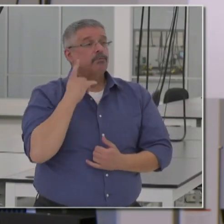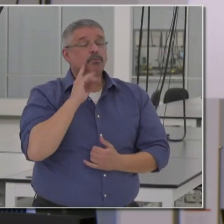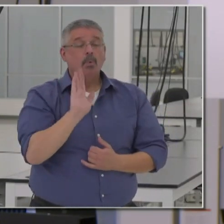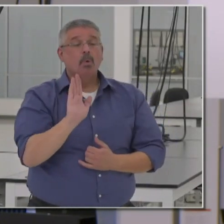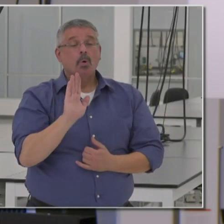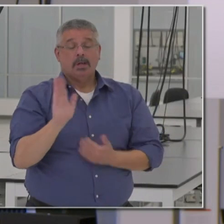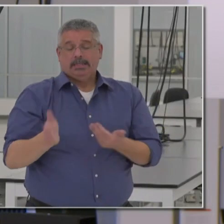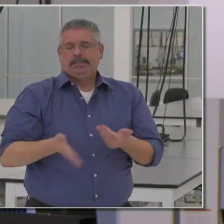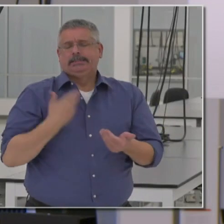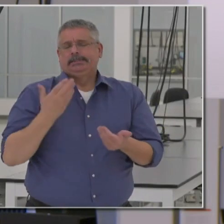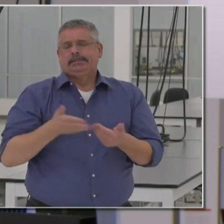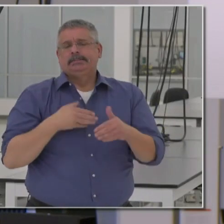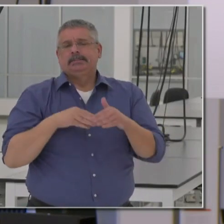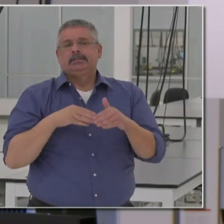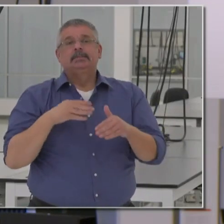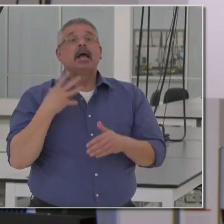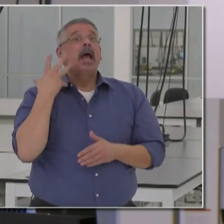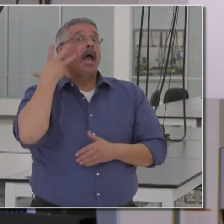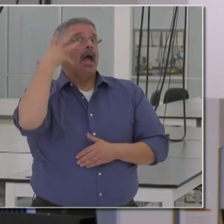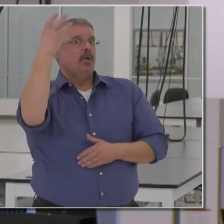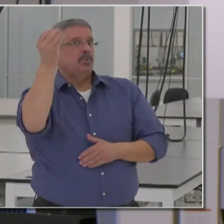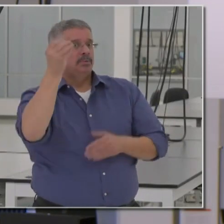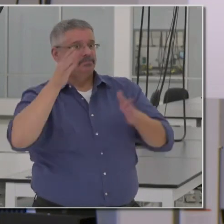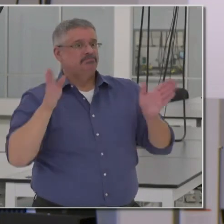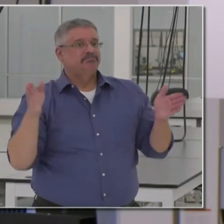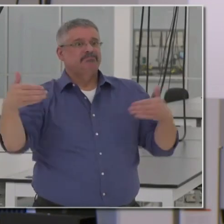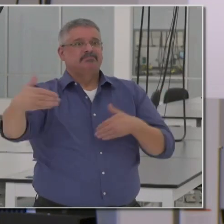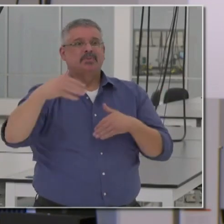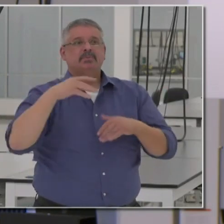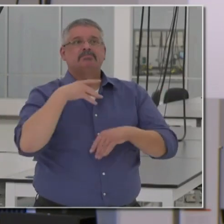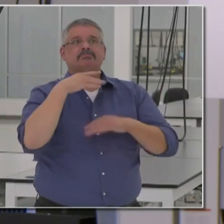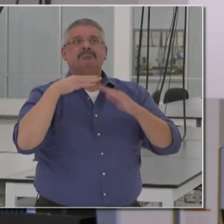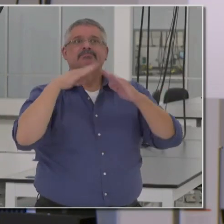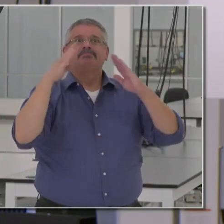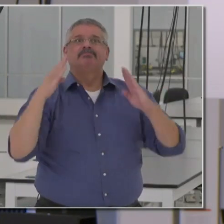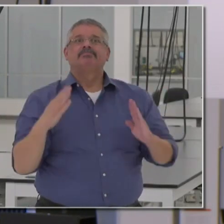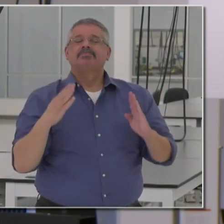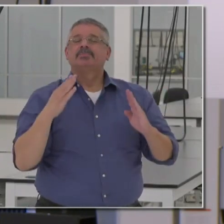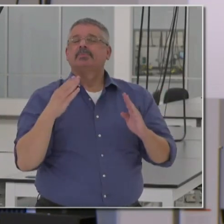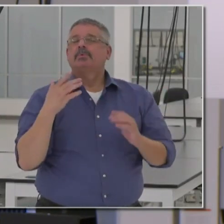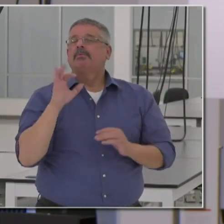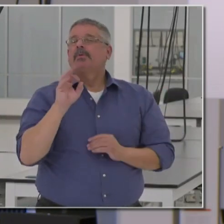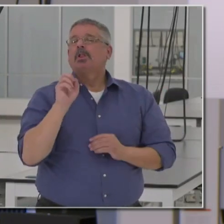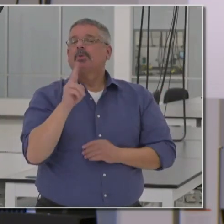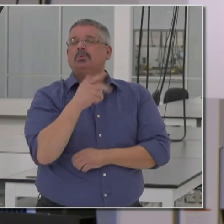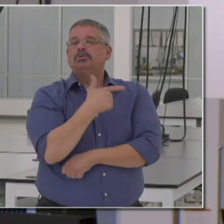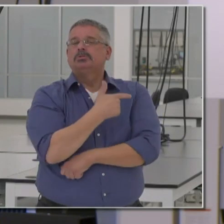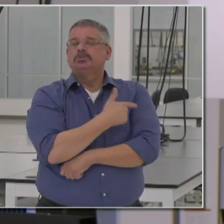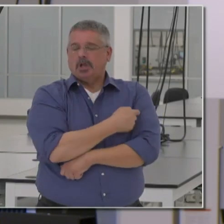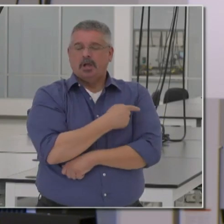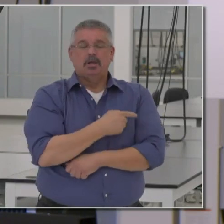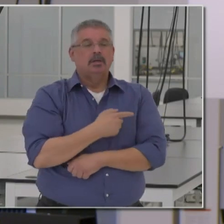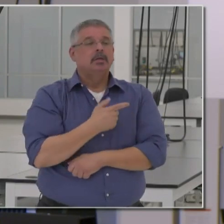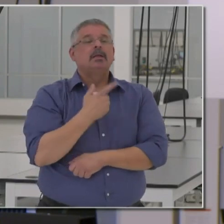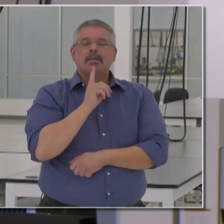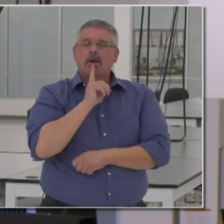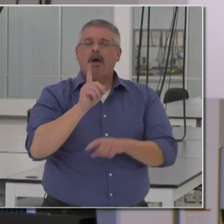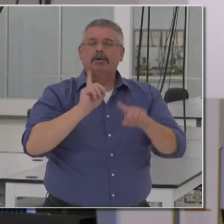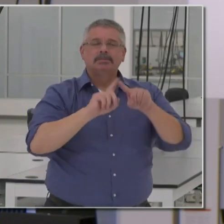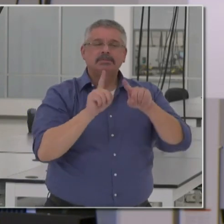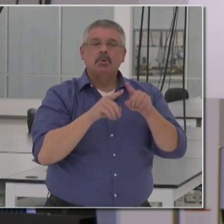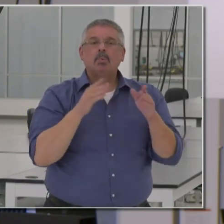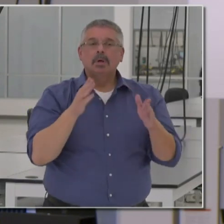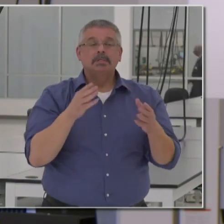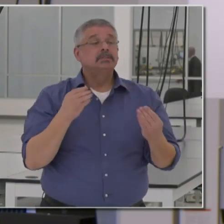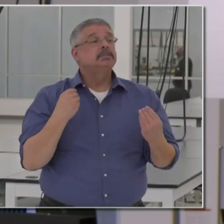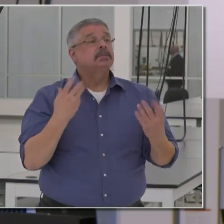easy outdoor flu shot clinics. So we believe that there are a number of ways, alternative ways this